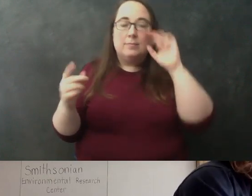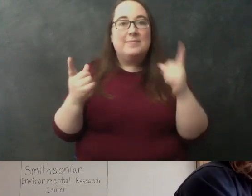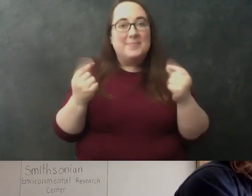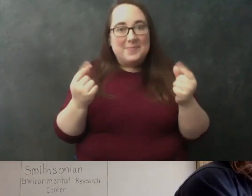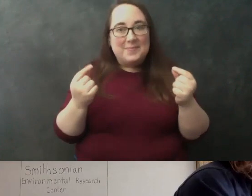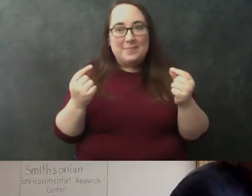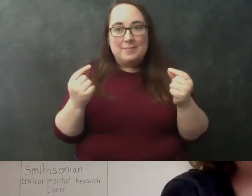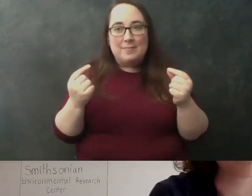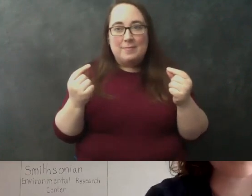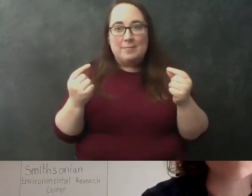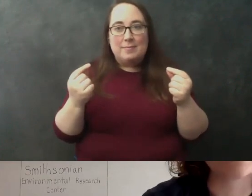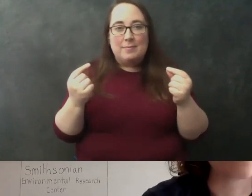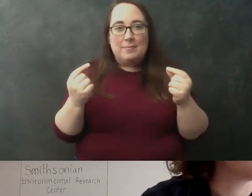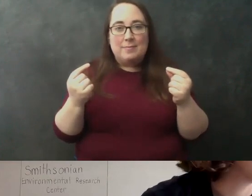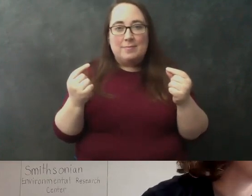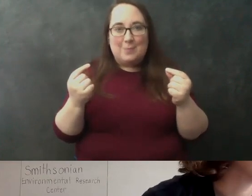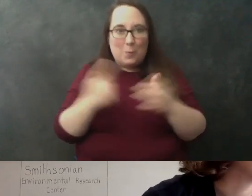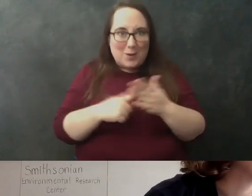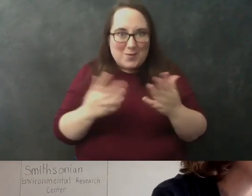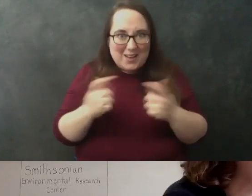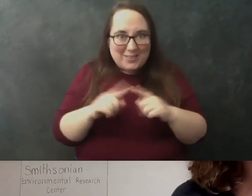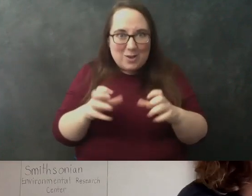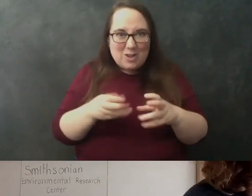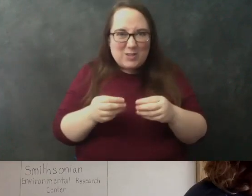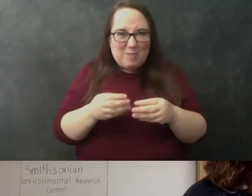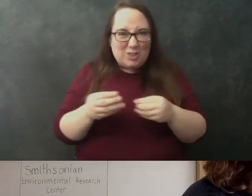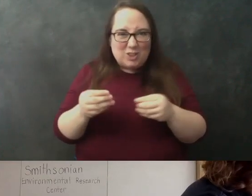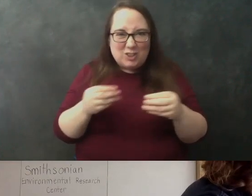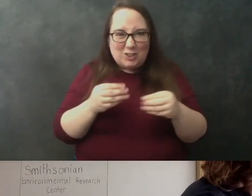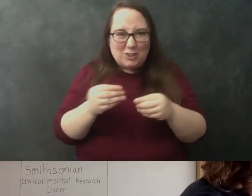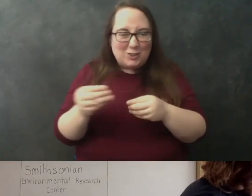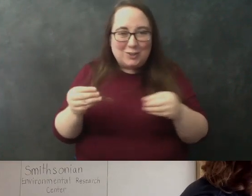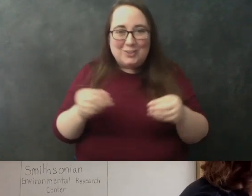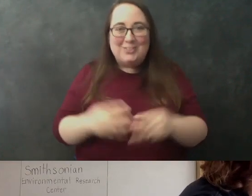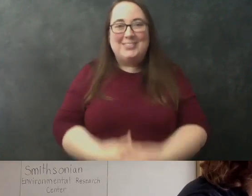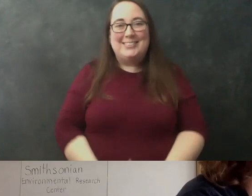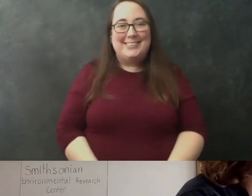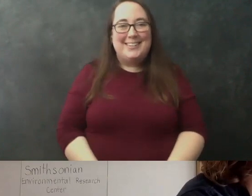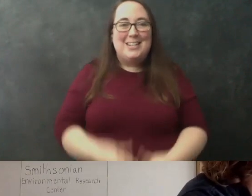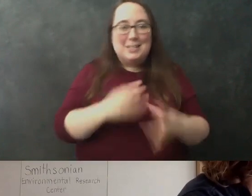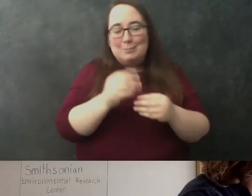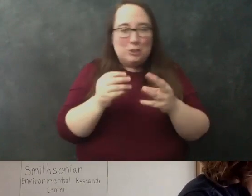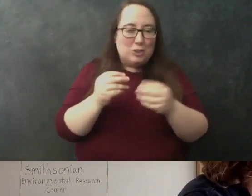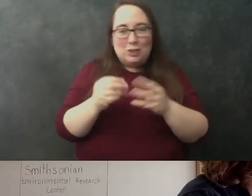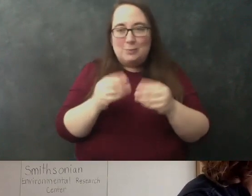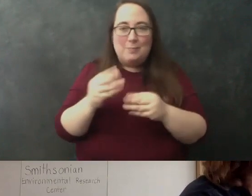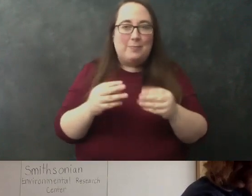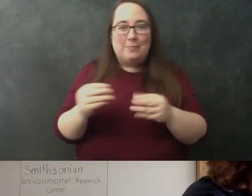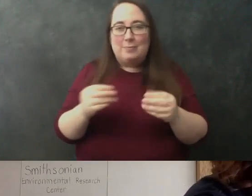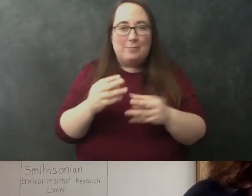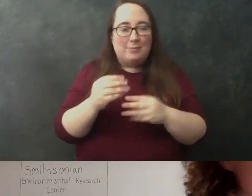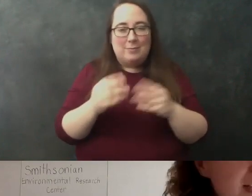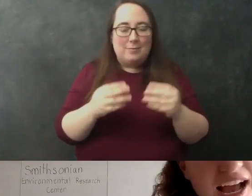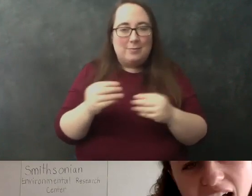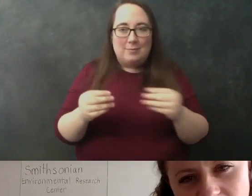exactly what you really want to do which is smush this mush it all up watch all the bubbles so